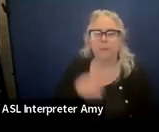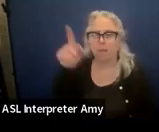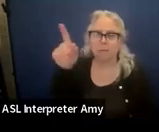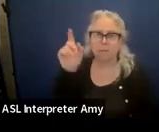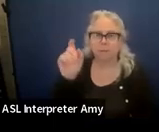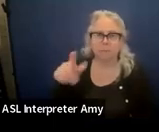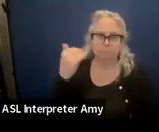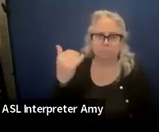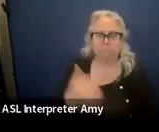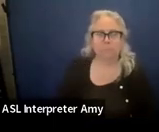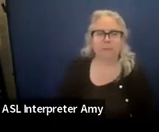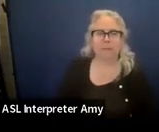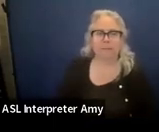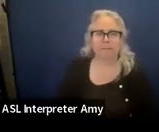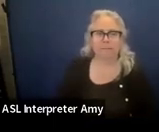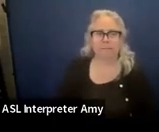go.